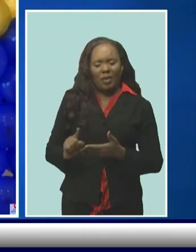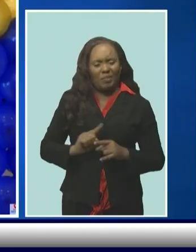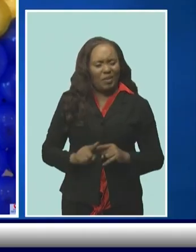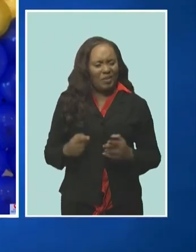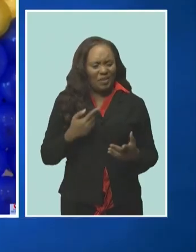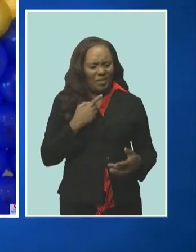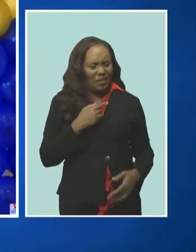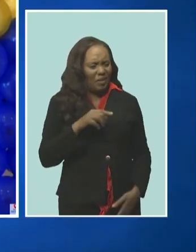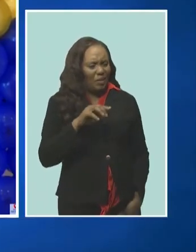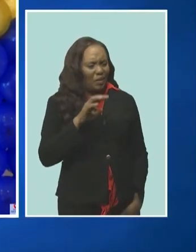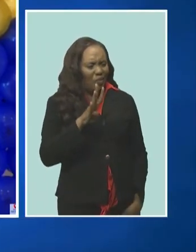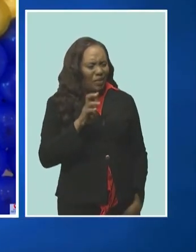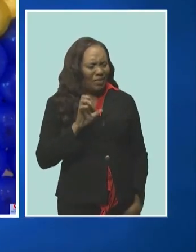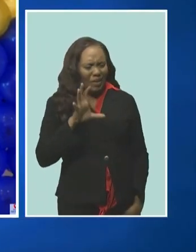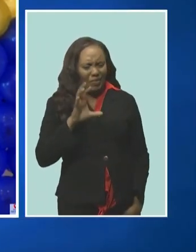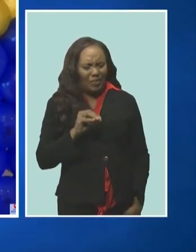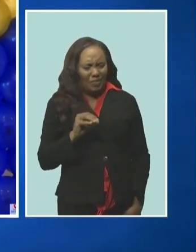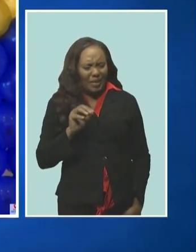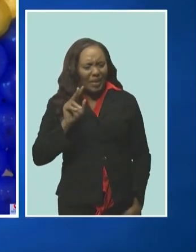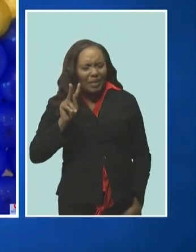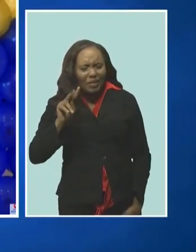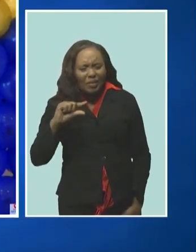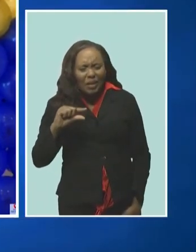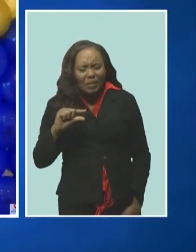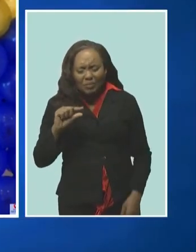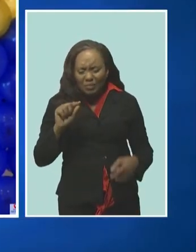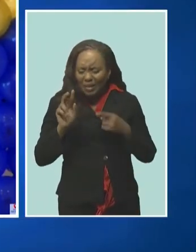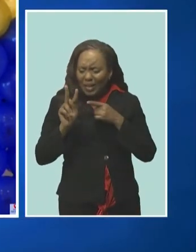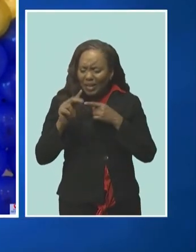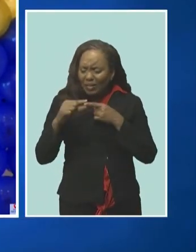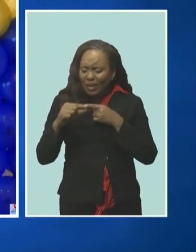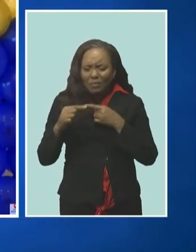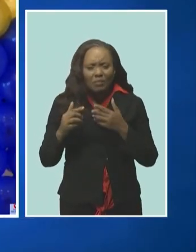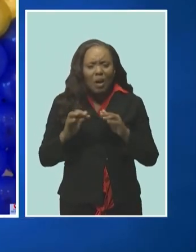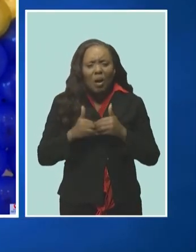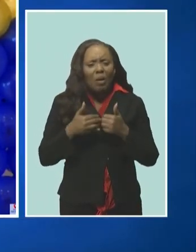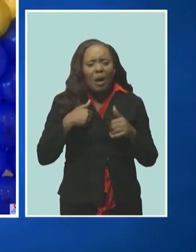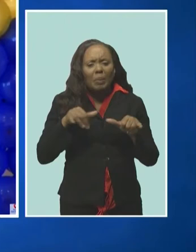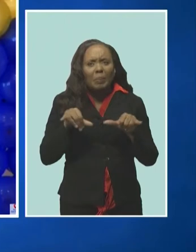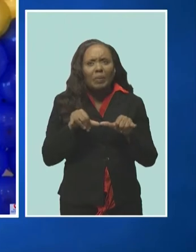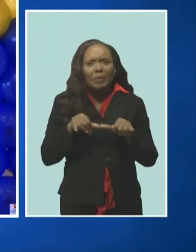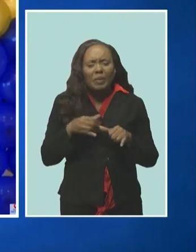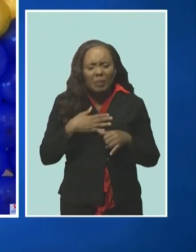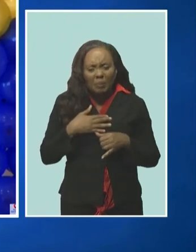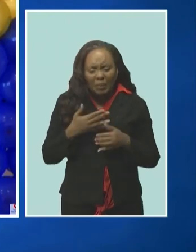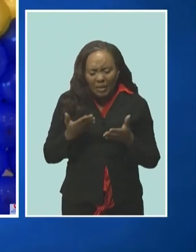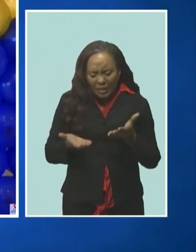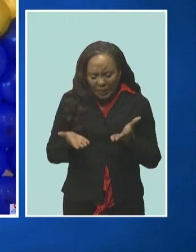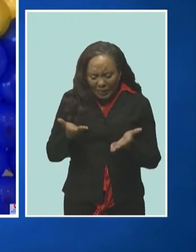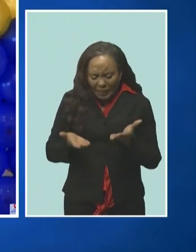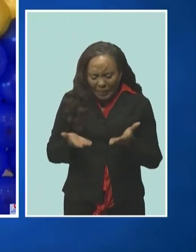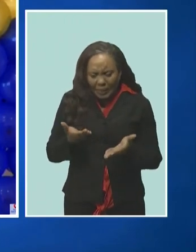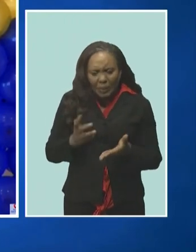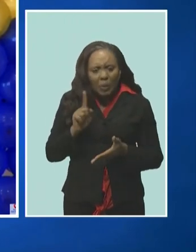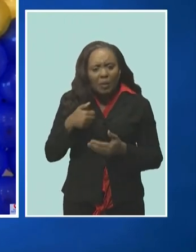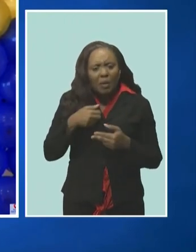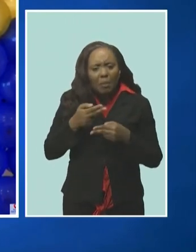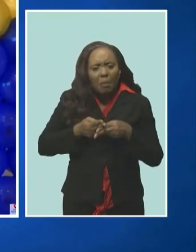how much is that what does that mean how can i measure that with my scale that only reach pounds